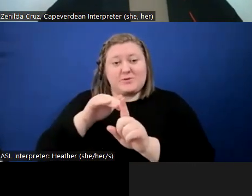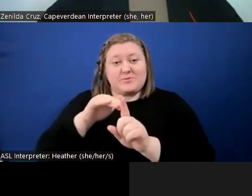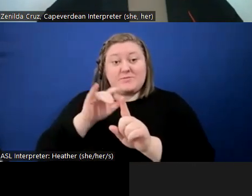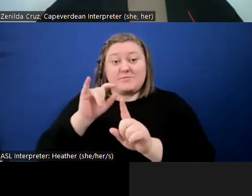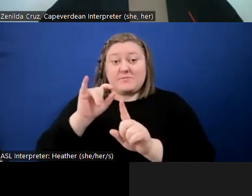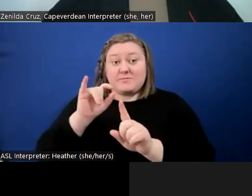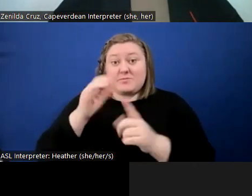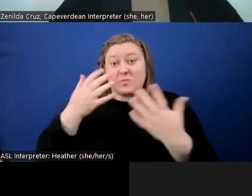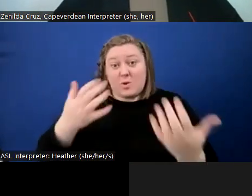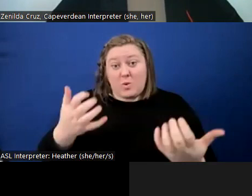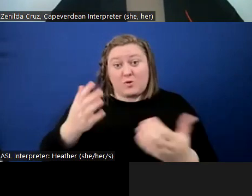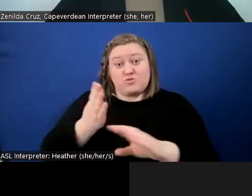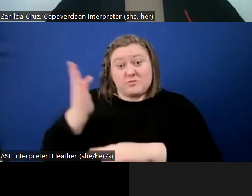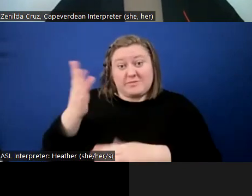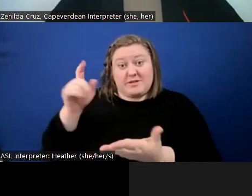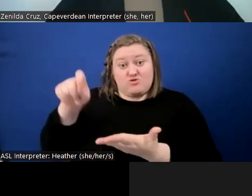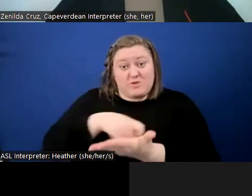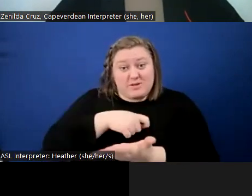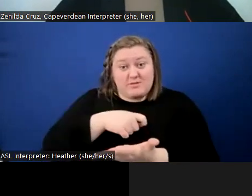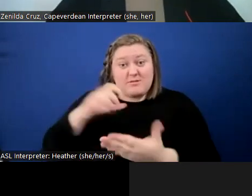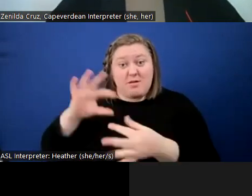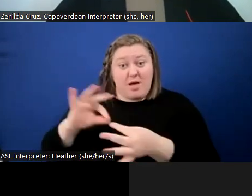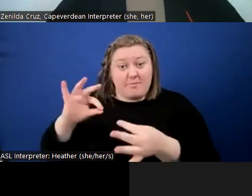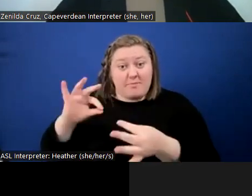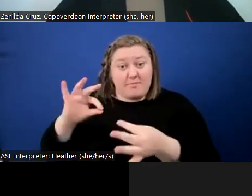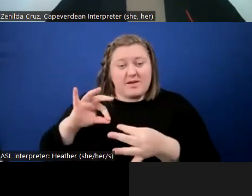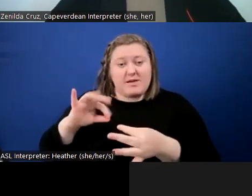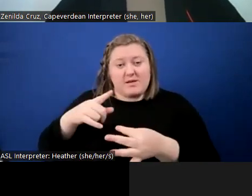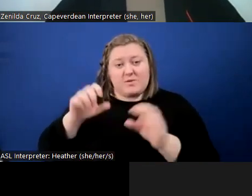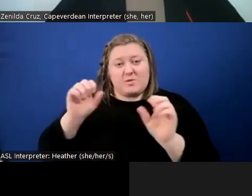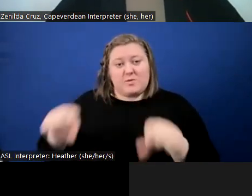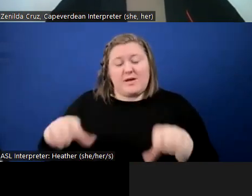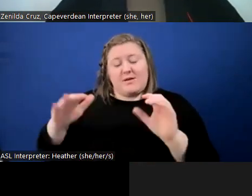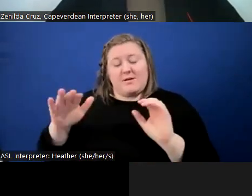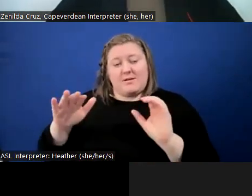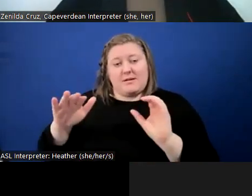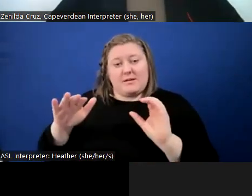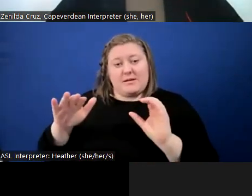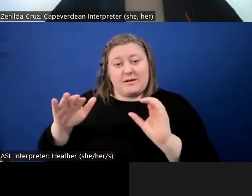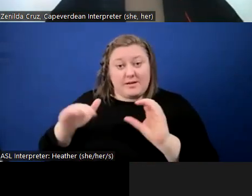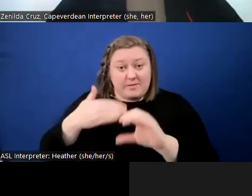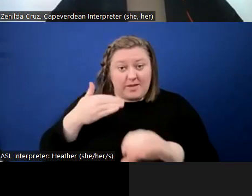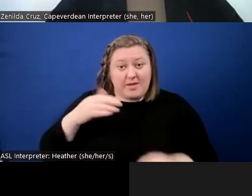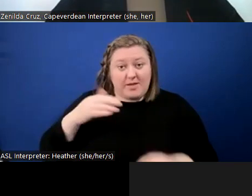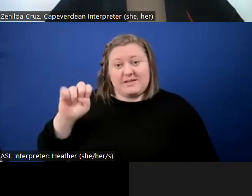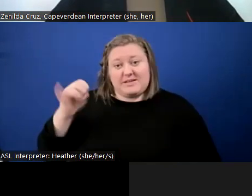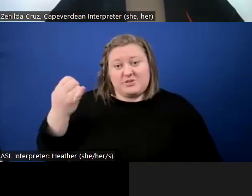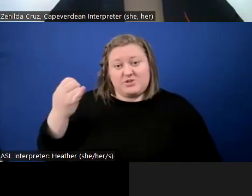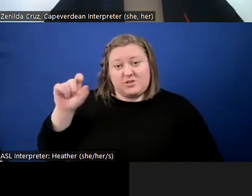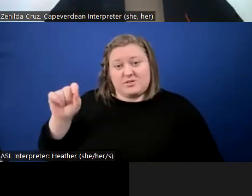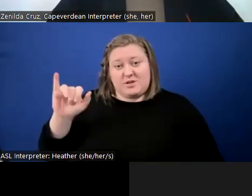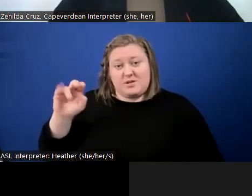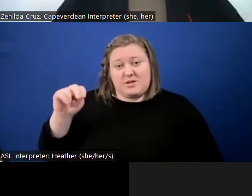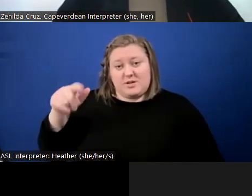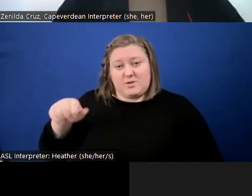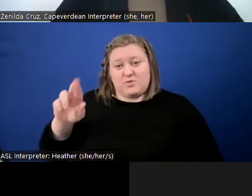to submit written comments, you could email us at ej.inquiries